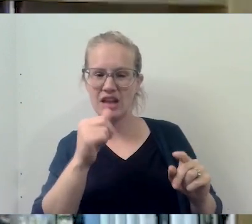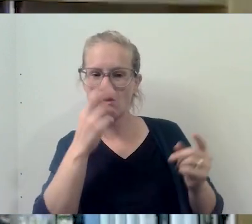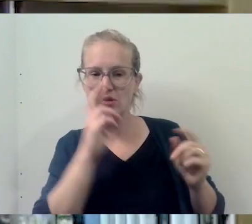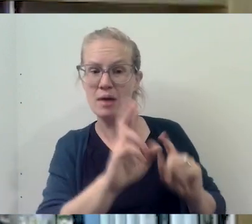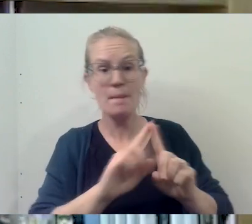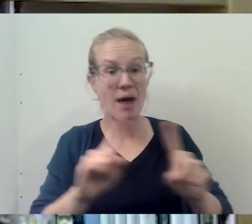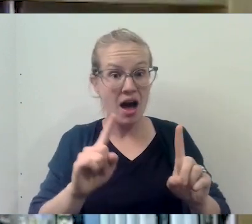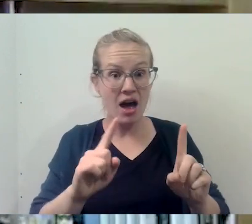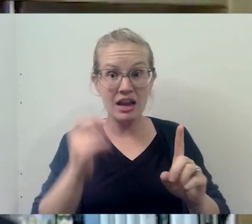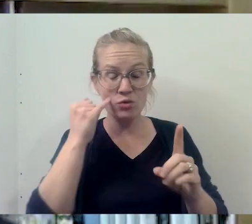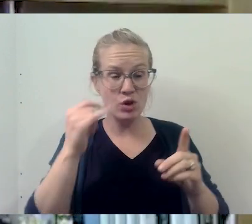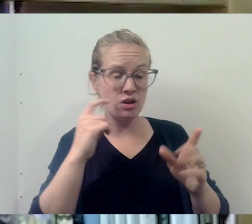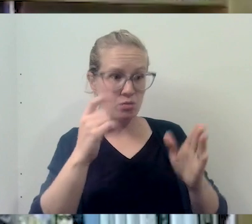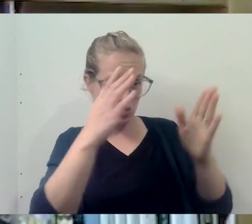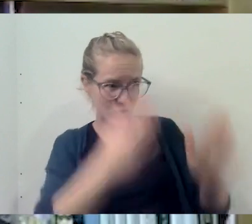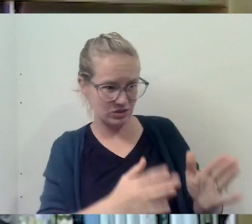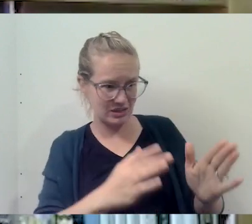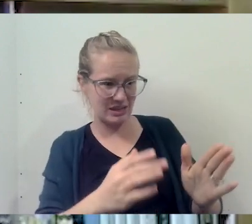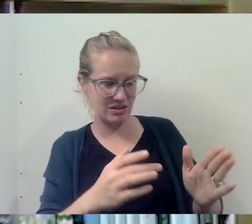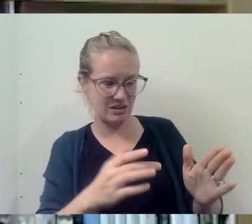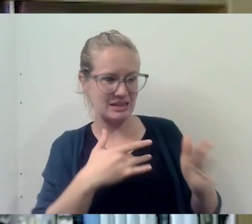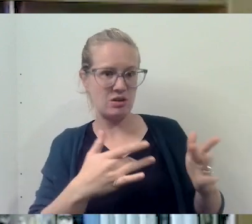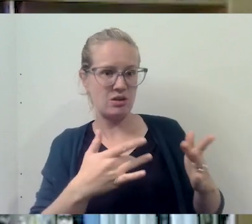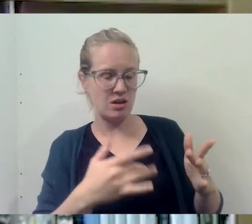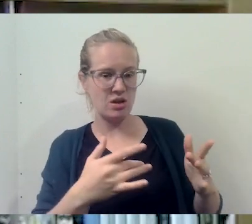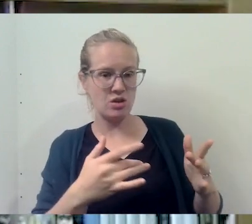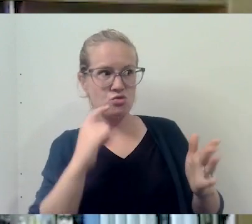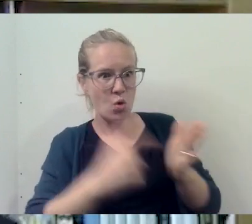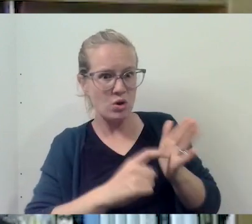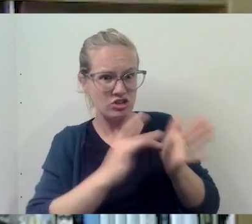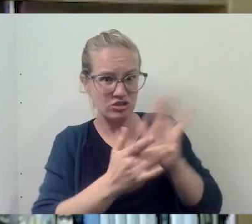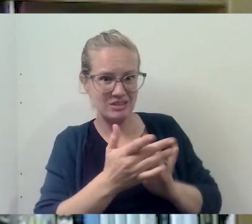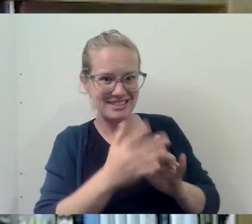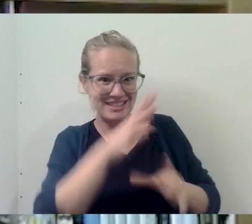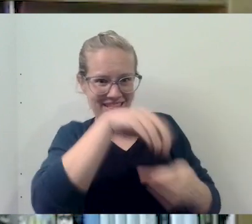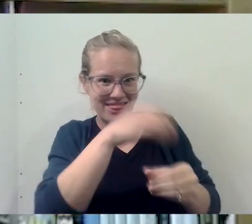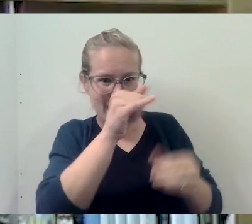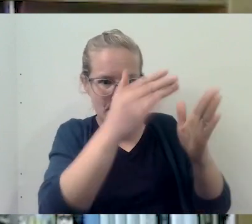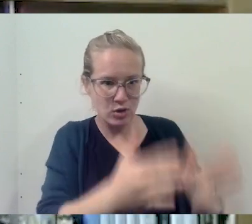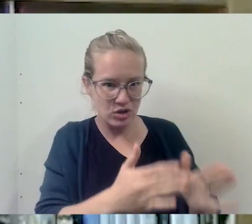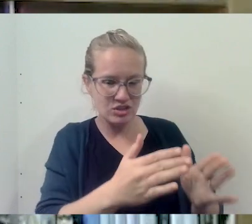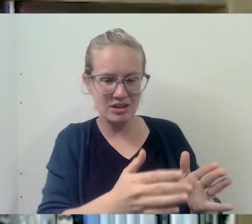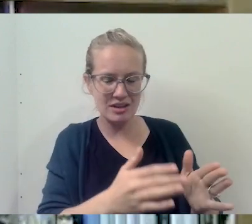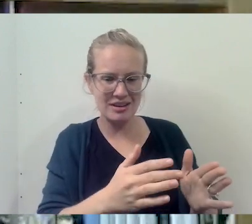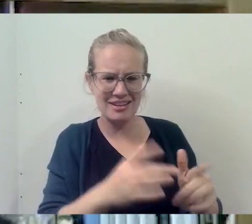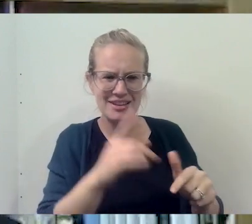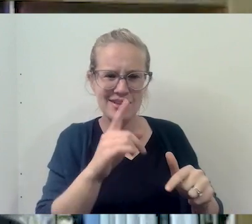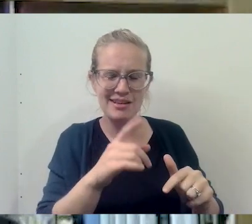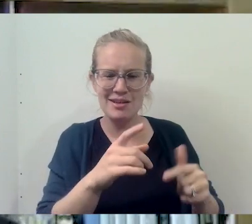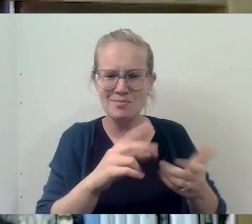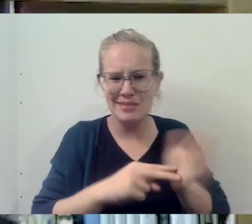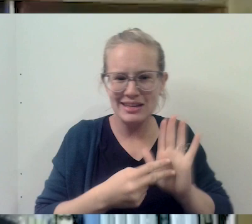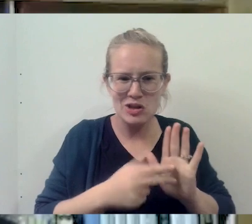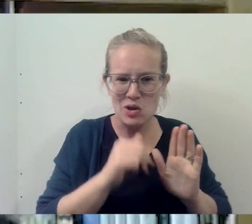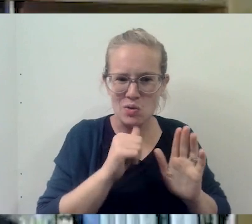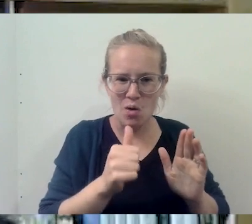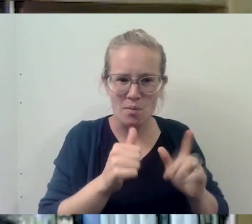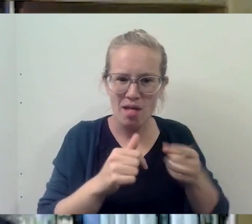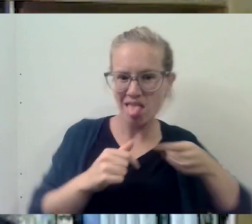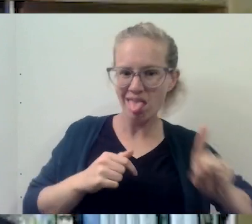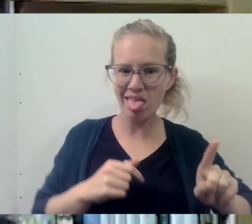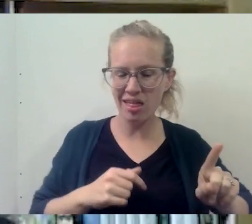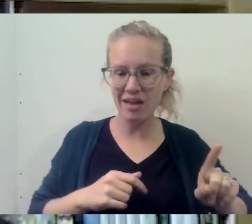face of Jesus in others, if we can see the sacredness in others, it's hard to treat them so too badly. And so we can be more